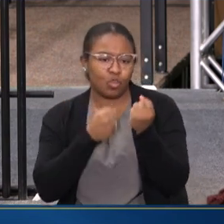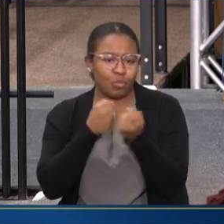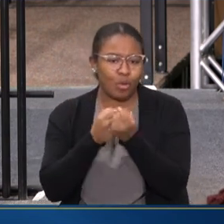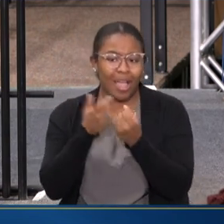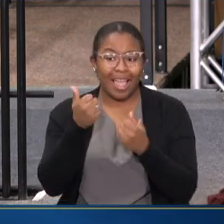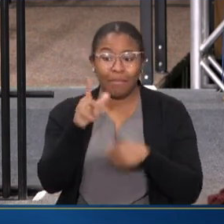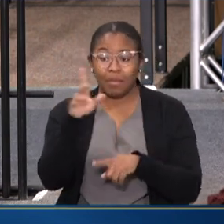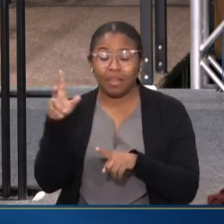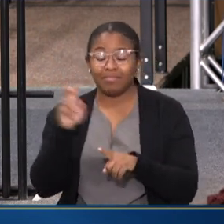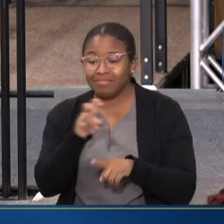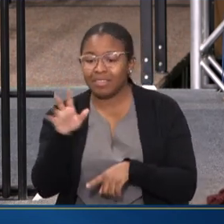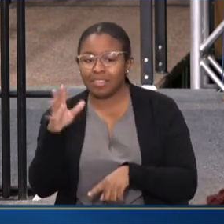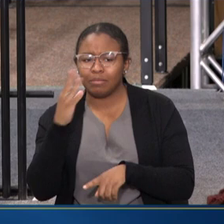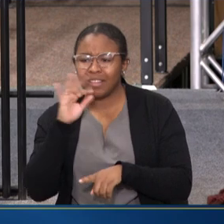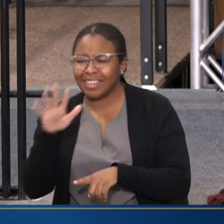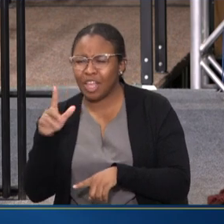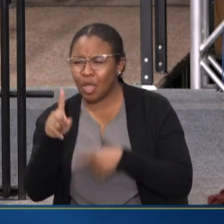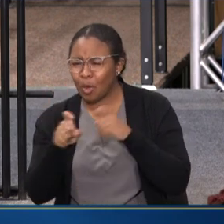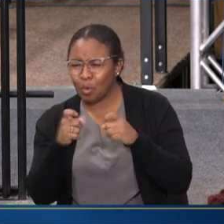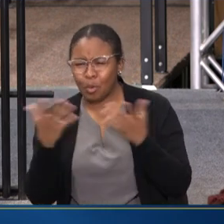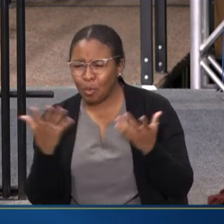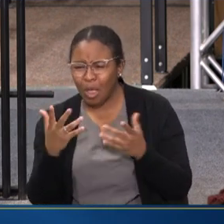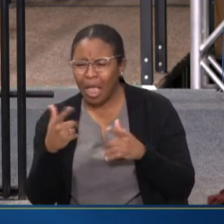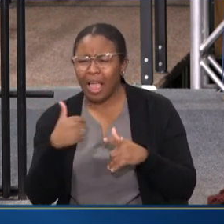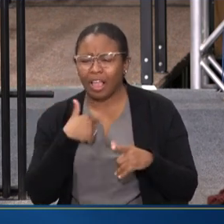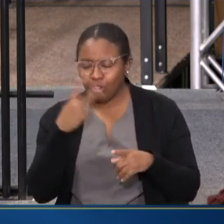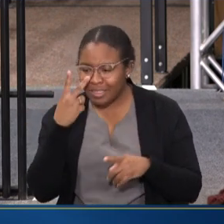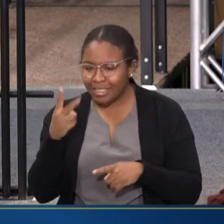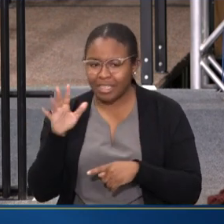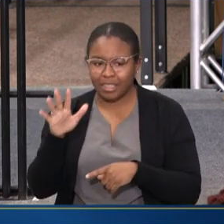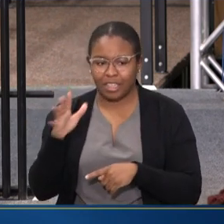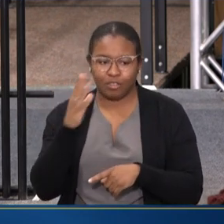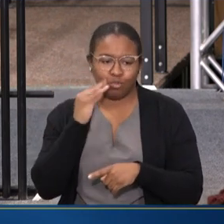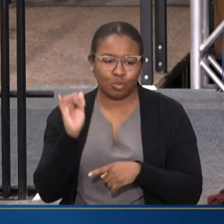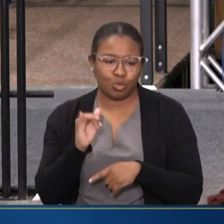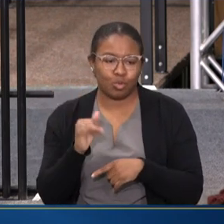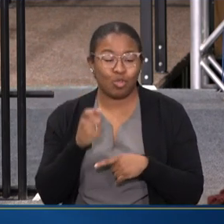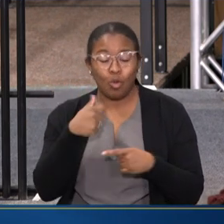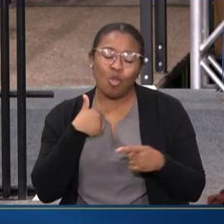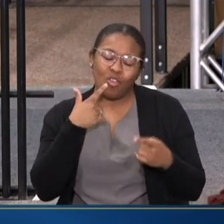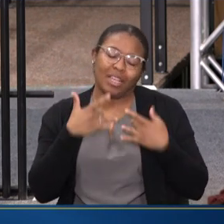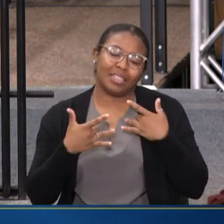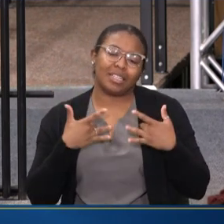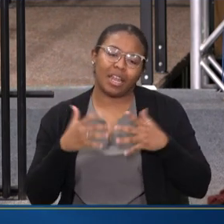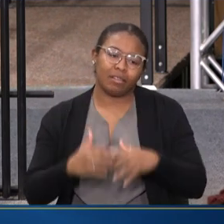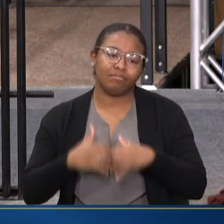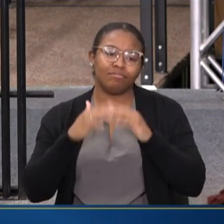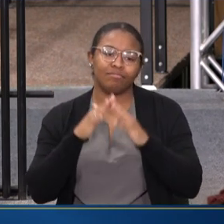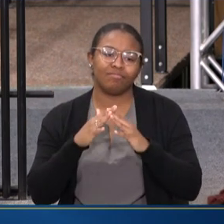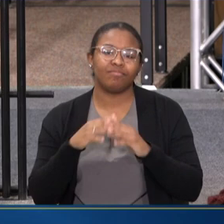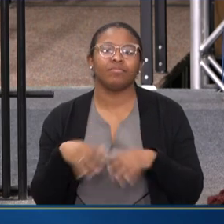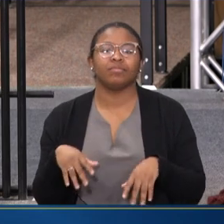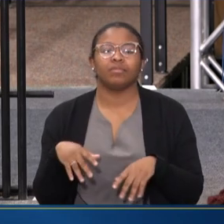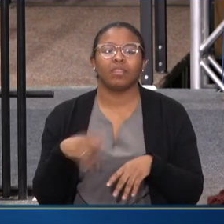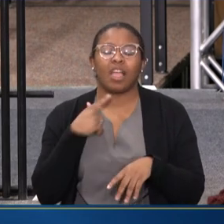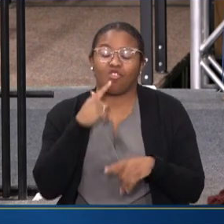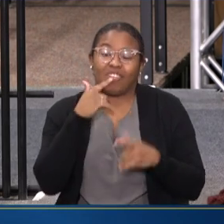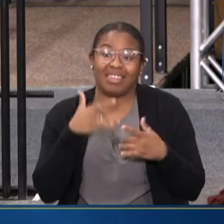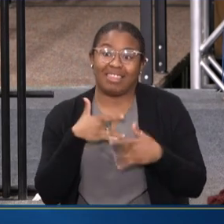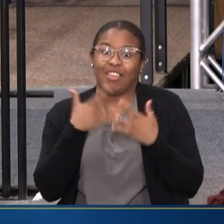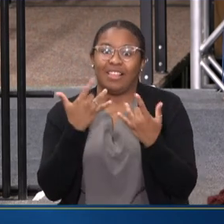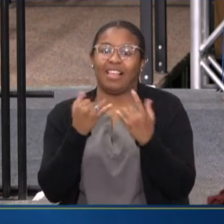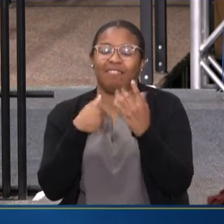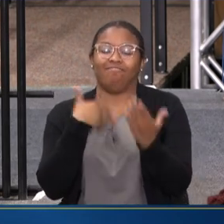HAD AS THEY WERE THINKING ABOUT CONNECTING TO SUPPORTS. SO WE'RE EXCITED ABOUT LAUNCHING IT AND JUST THRILLED TO BE AT THIS POINT AND